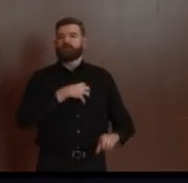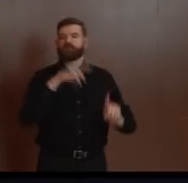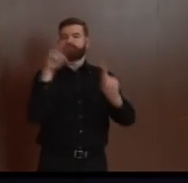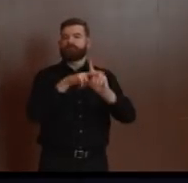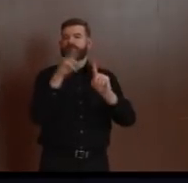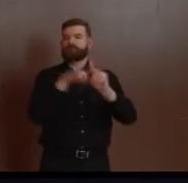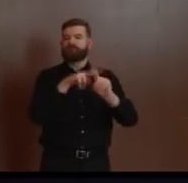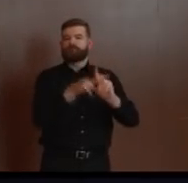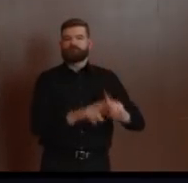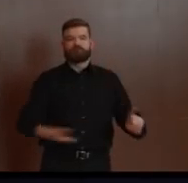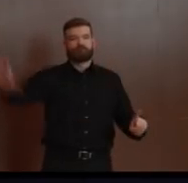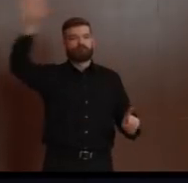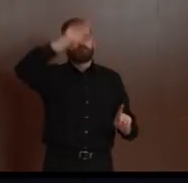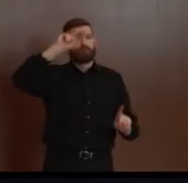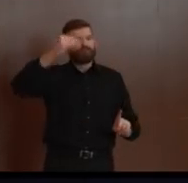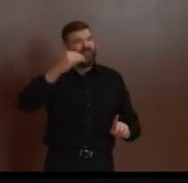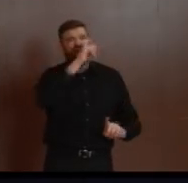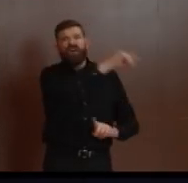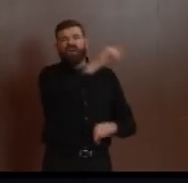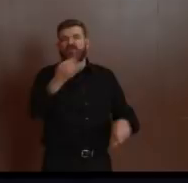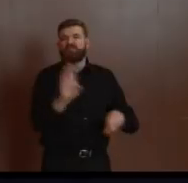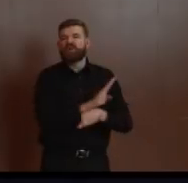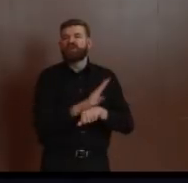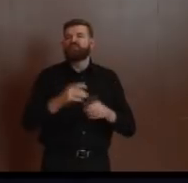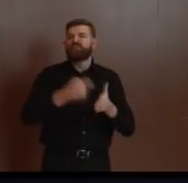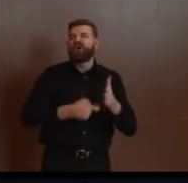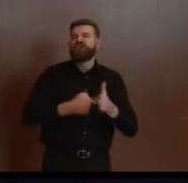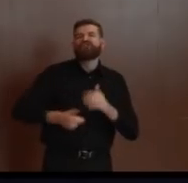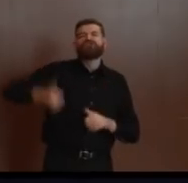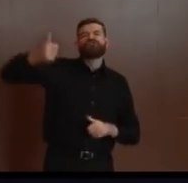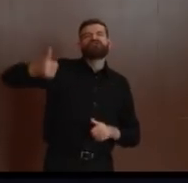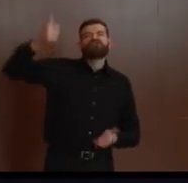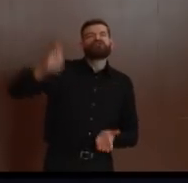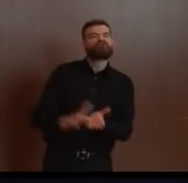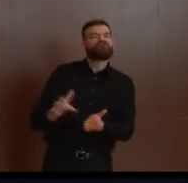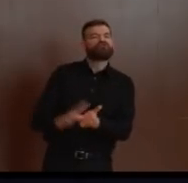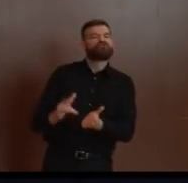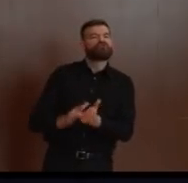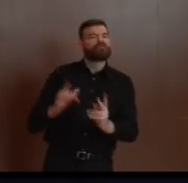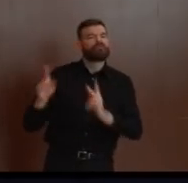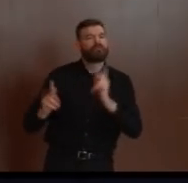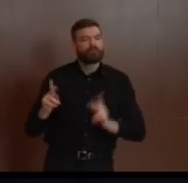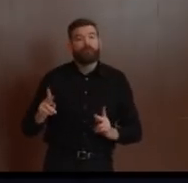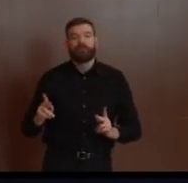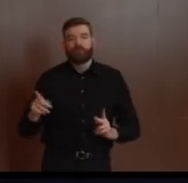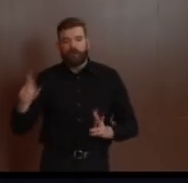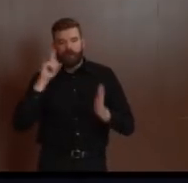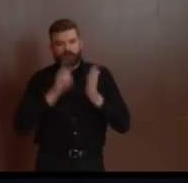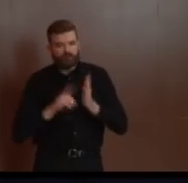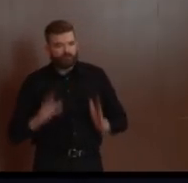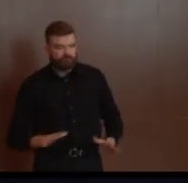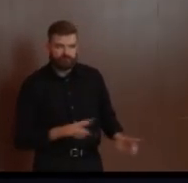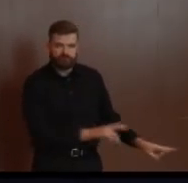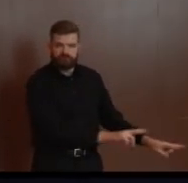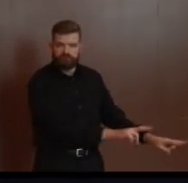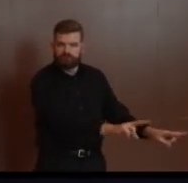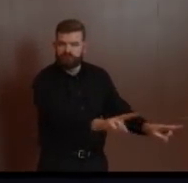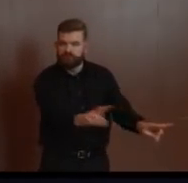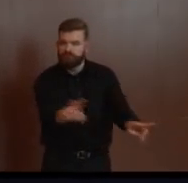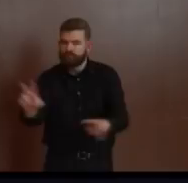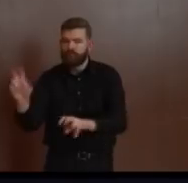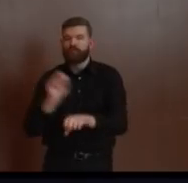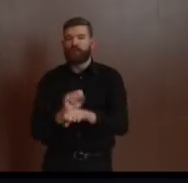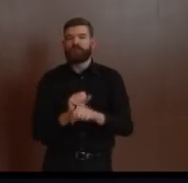And let me tell you that our investigators have been on top of this. They're working with our county partners to complete about 350